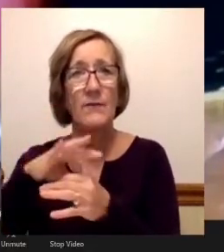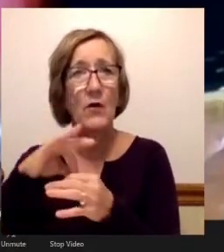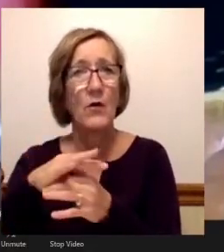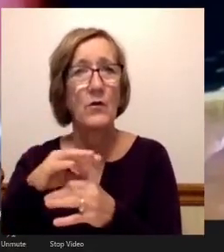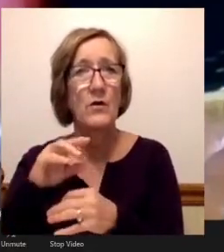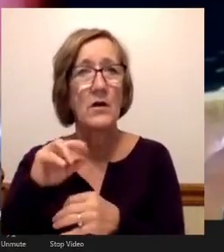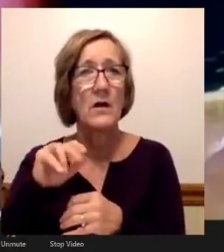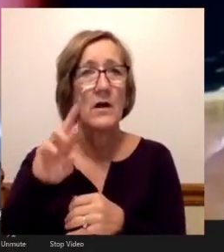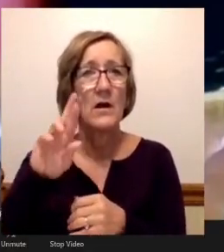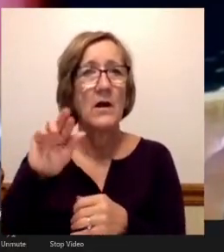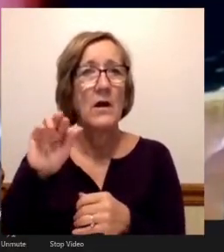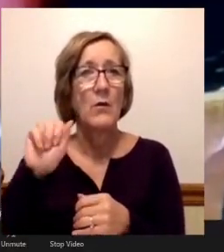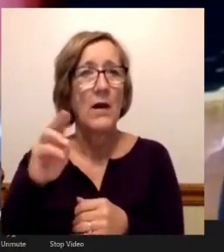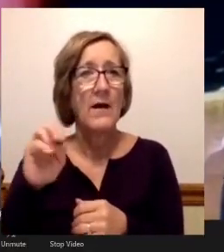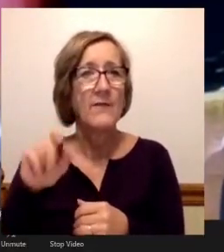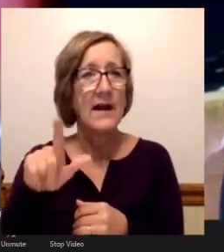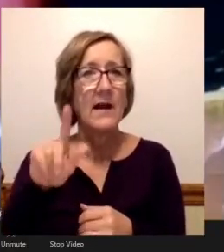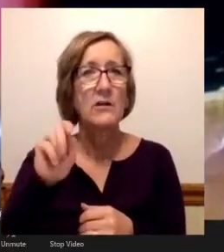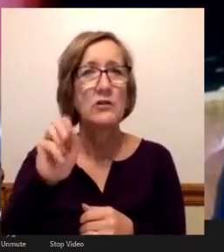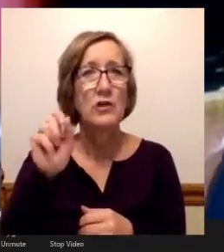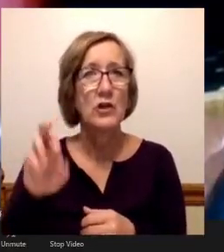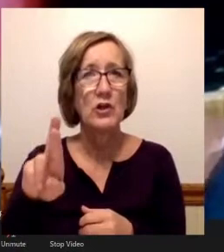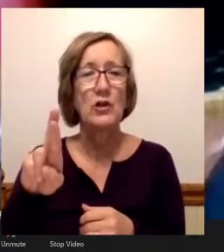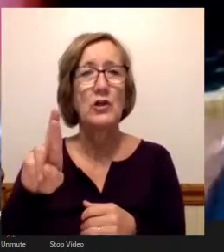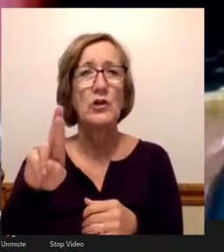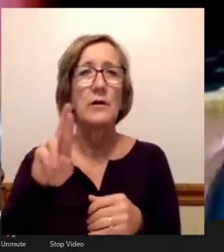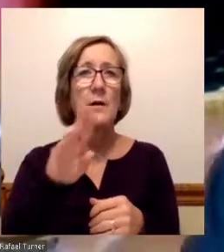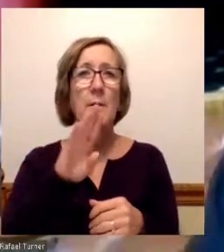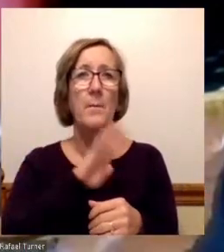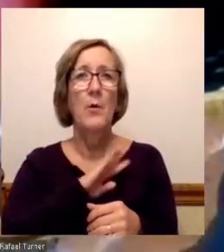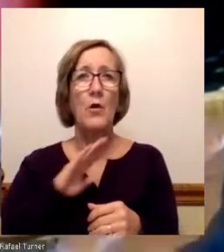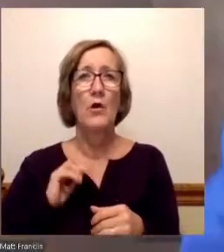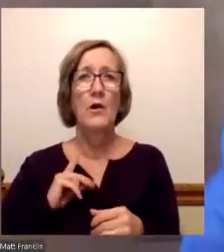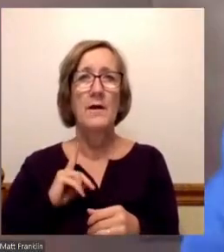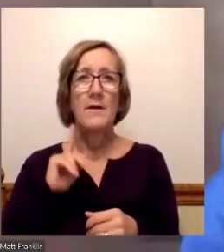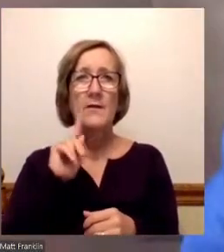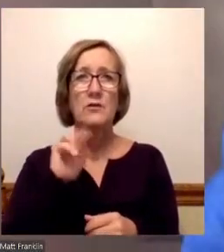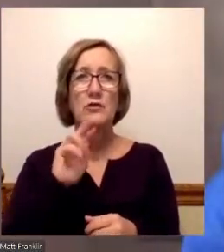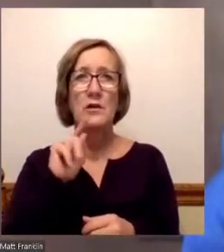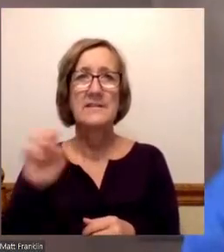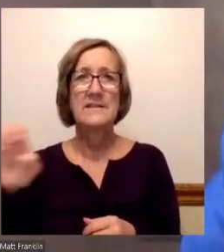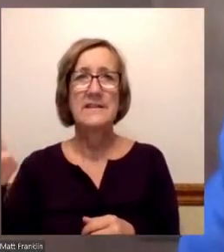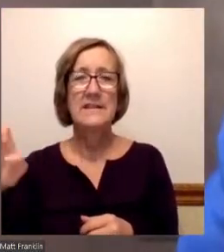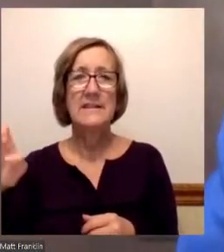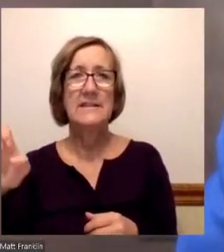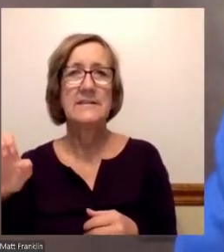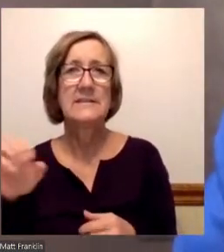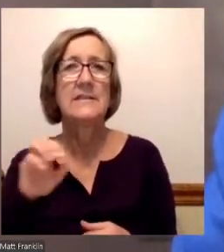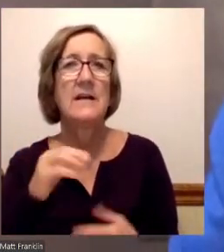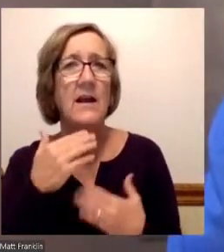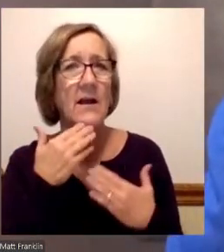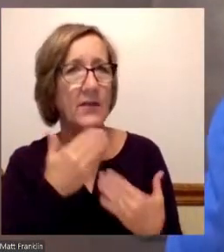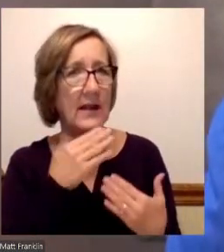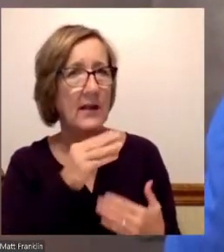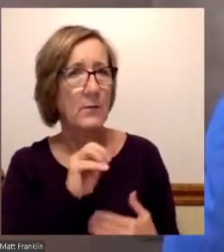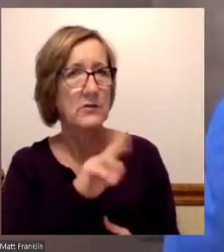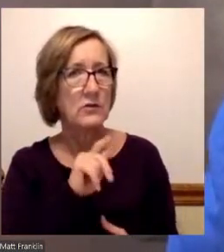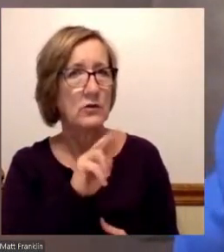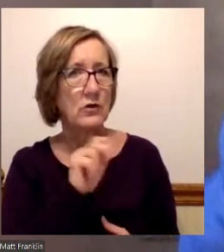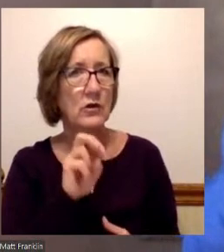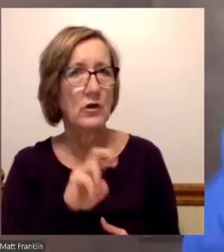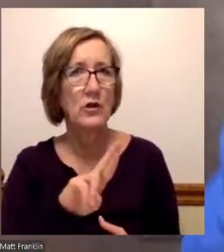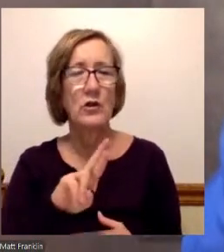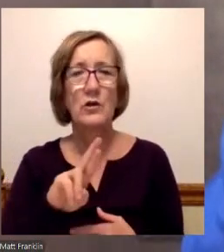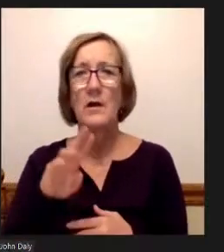Turner, Vermont Community College Board of Trustees. Thank you. Mr. Turner, thank you very much. Mr. John Daly, your closing statement.